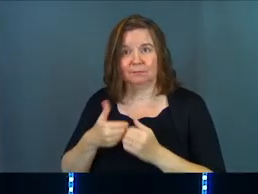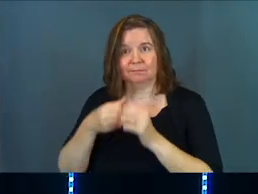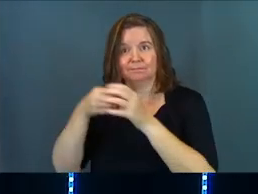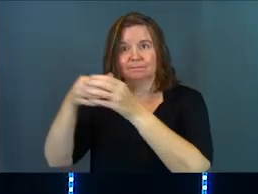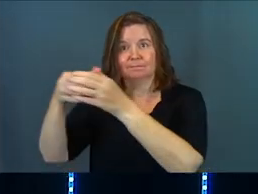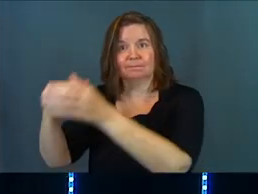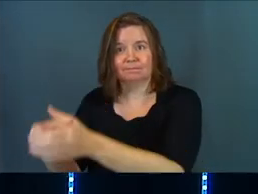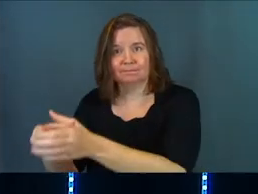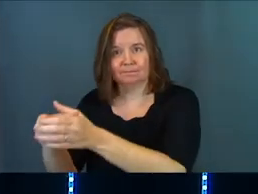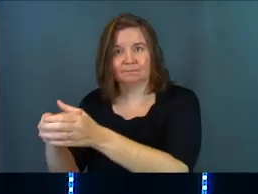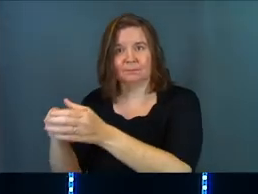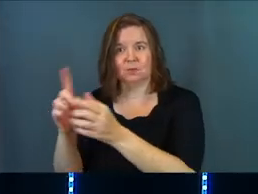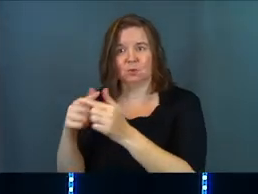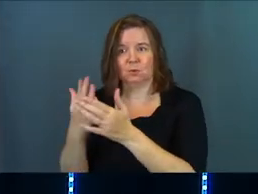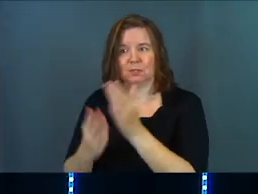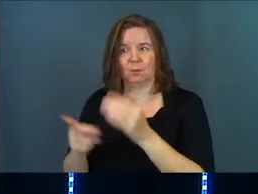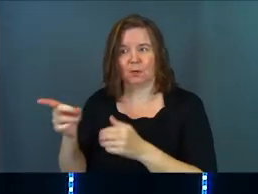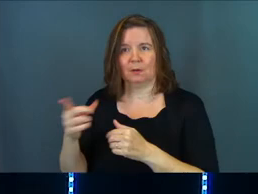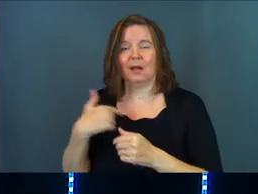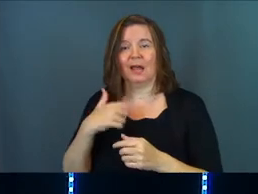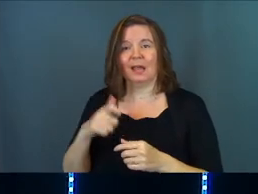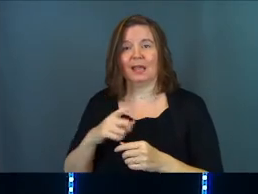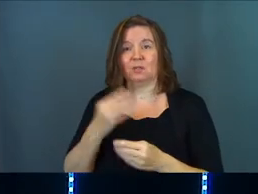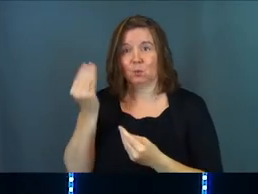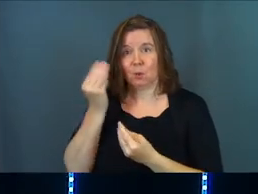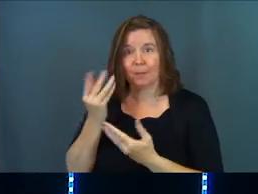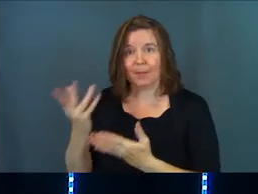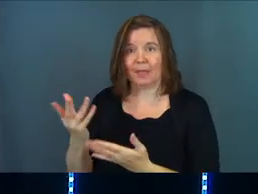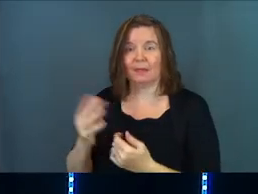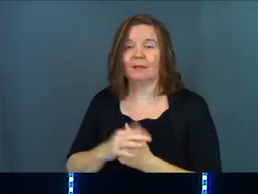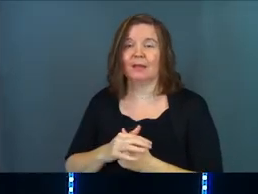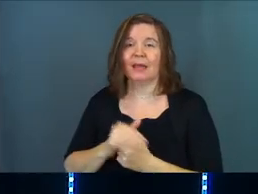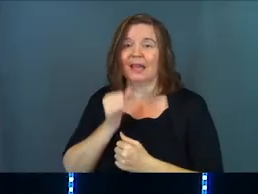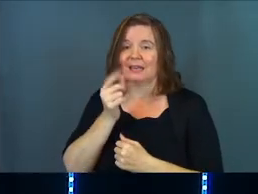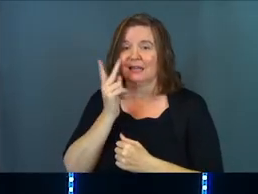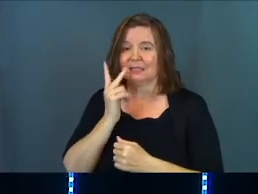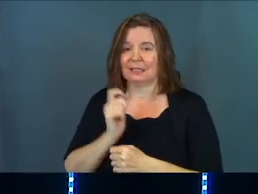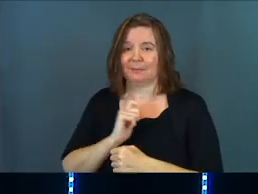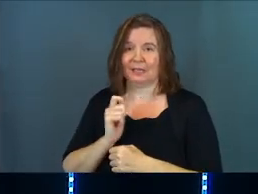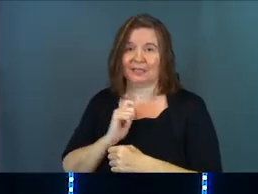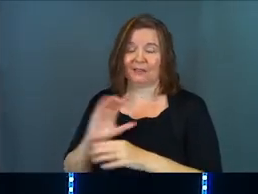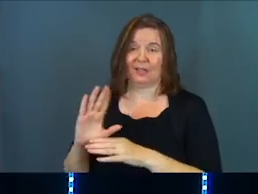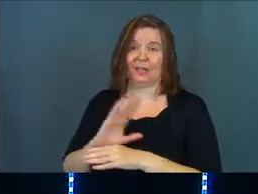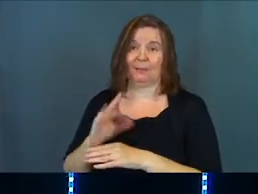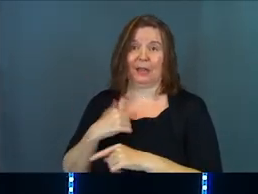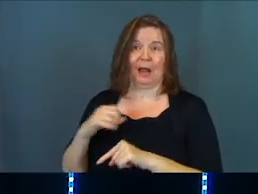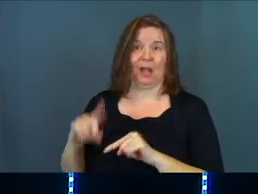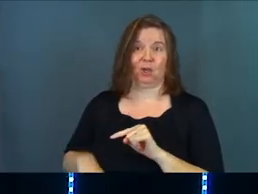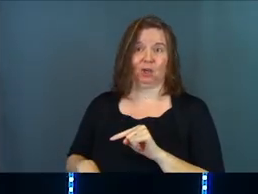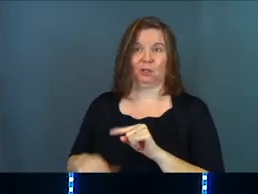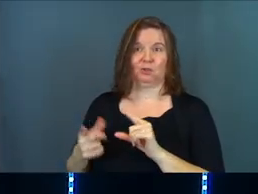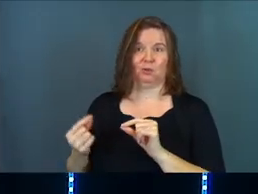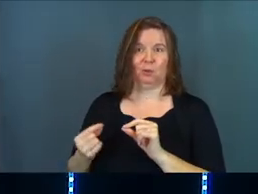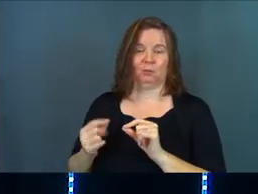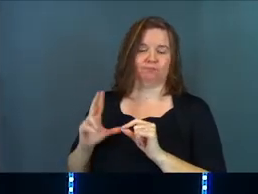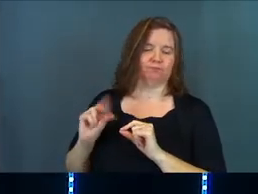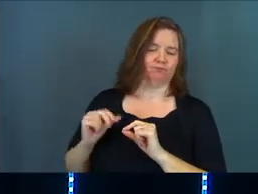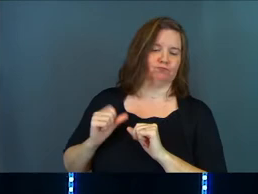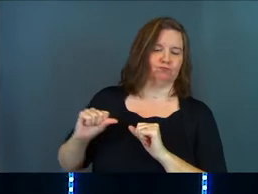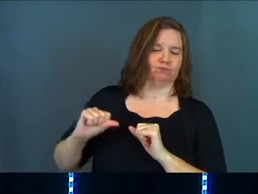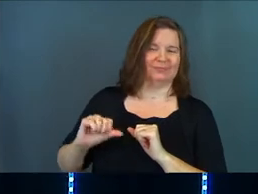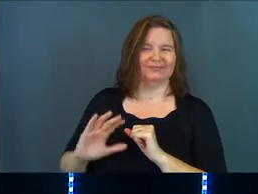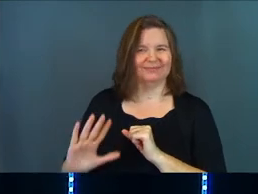God had to take us somewhere. And I had to obey and not see myself as so busy that I couldn't do the thing.